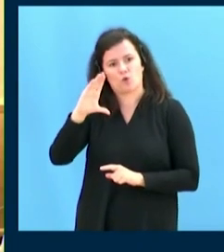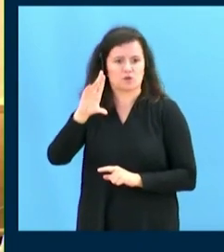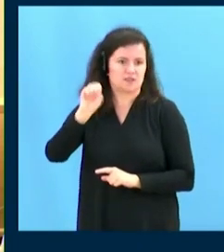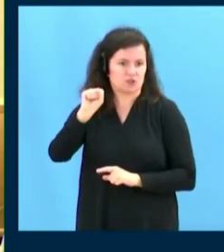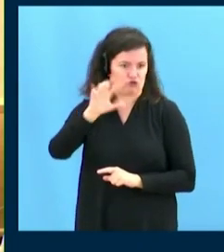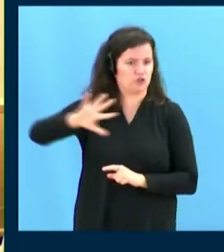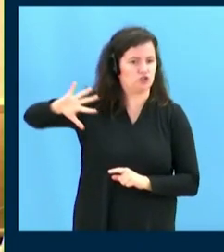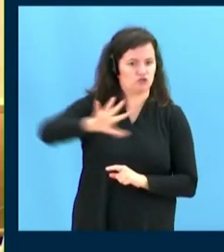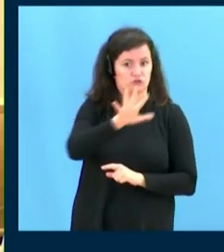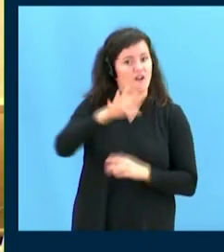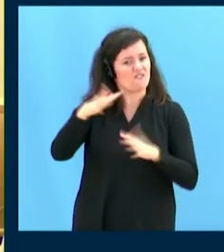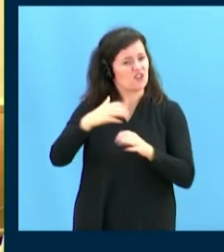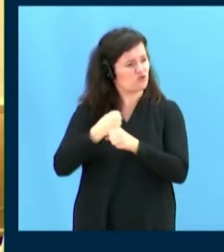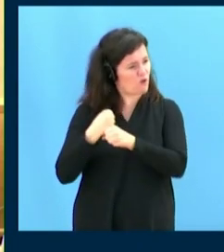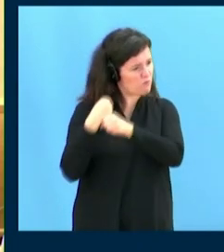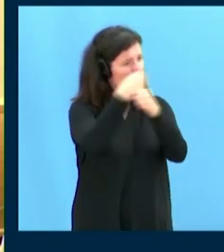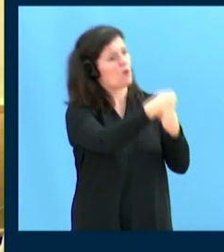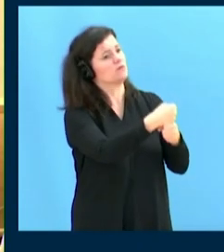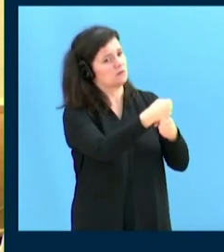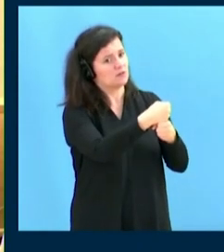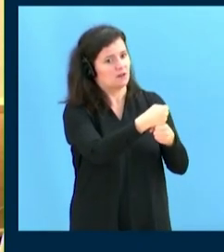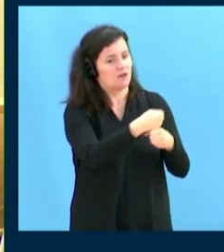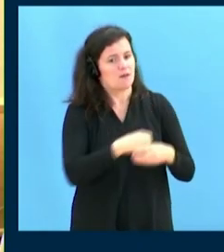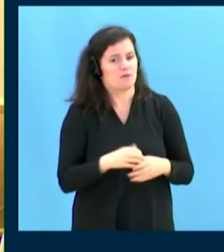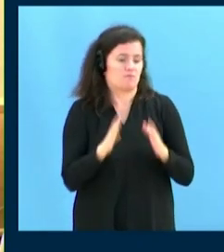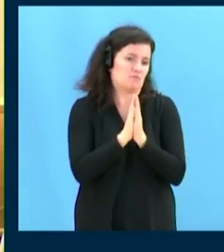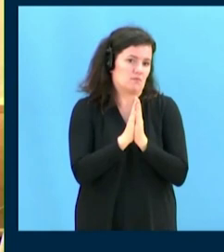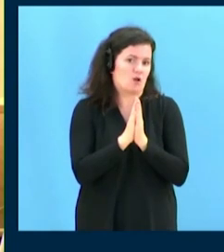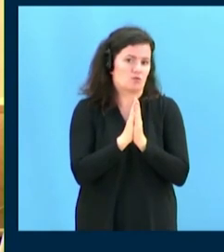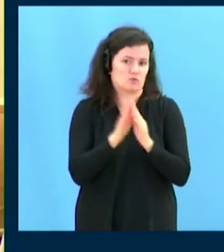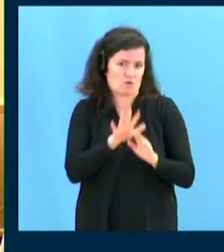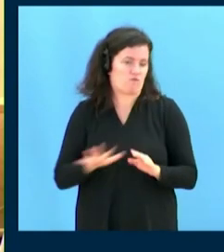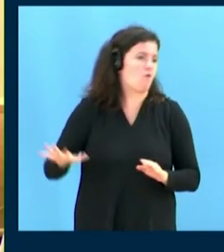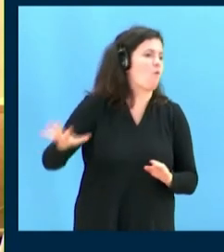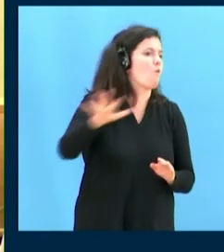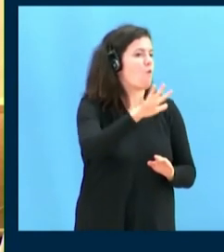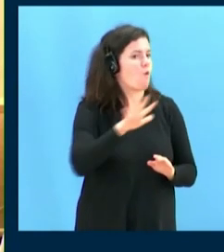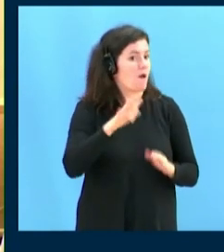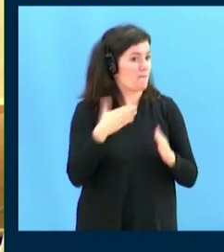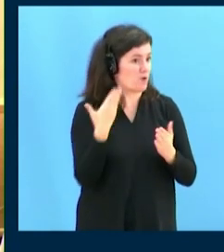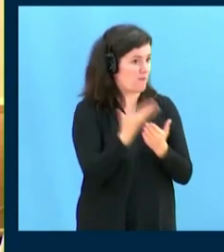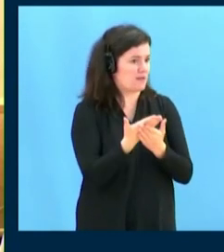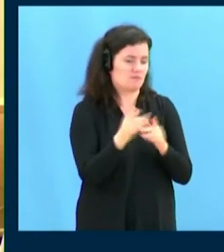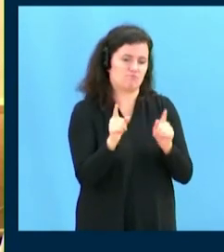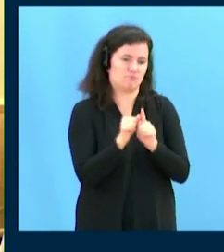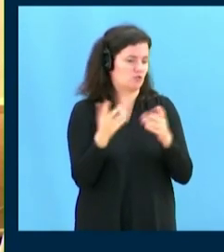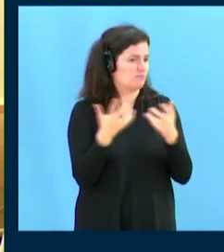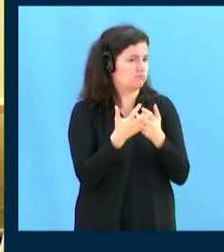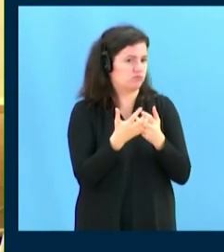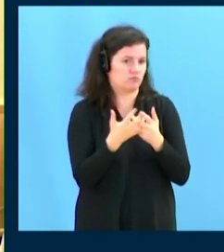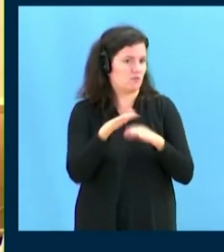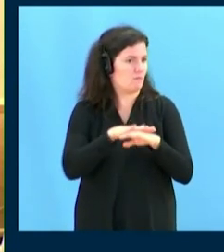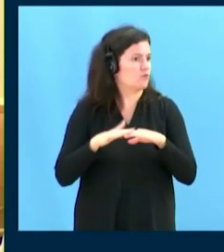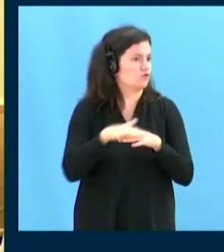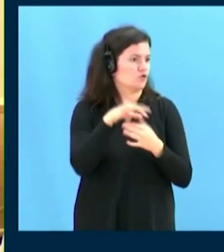requests that it be widened to all indigenous populations since all of their members